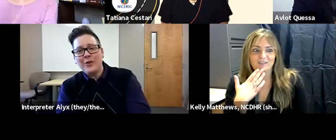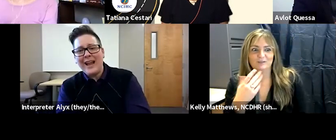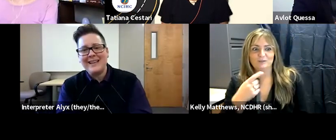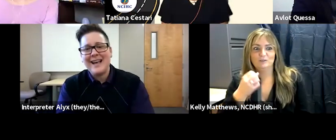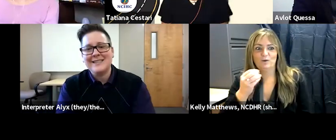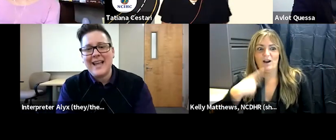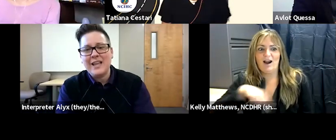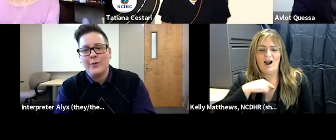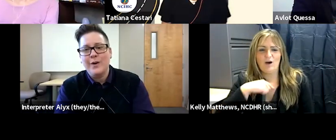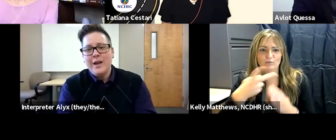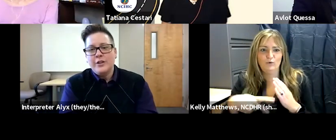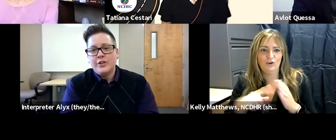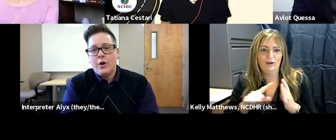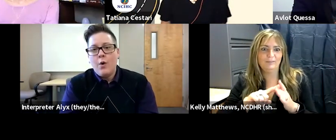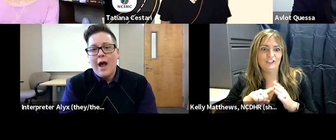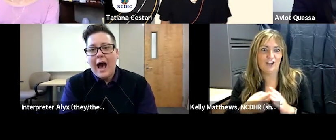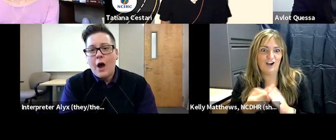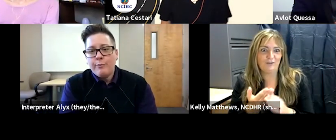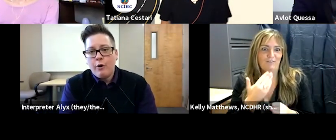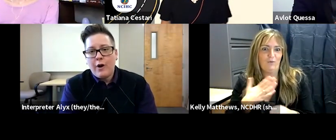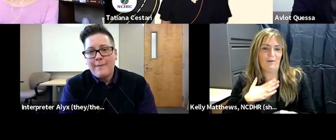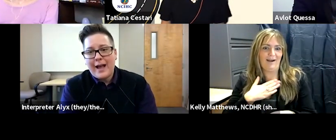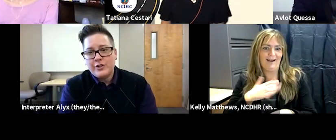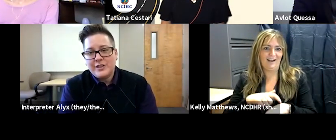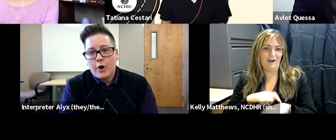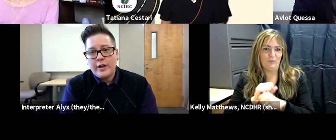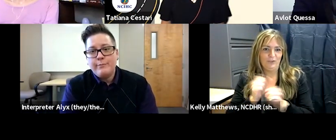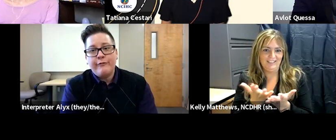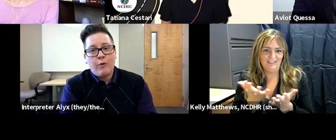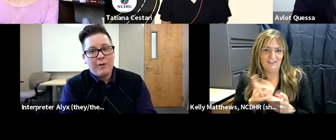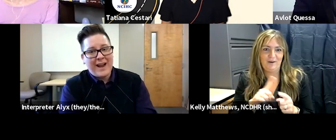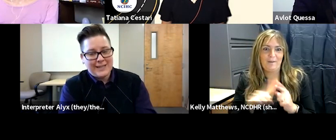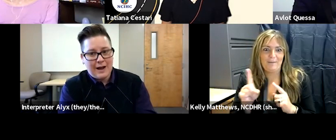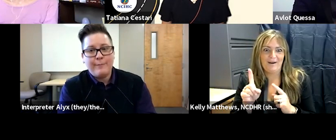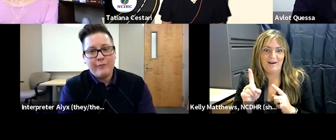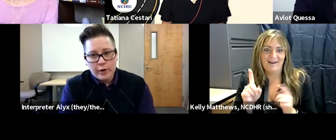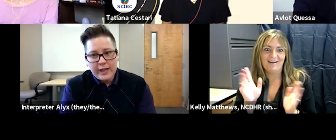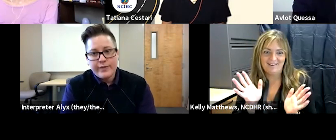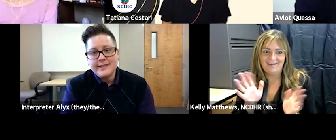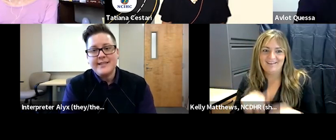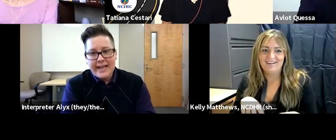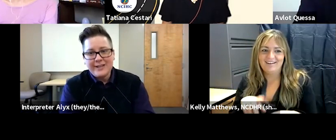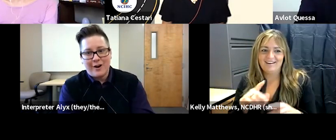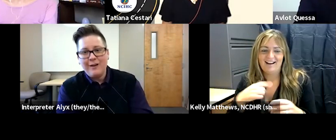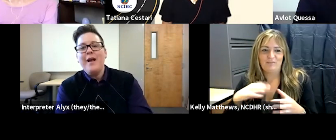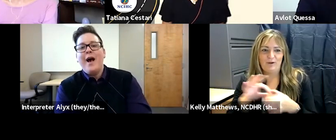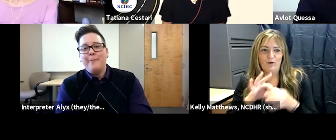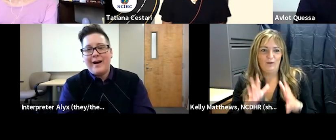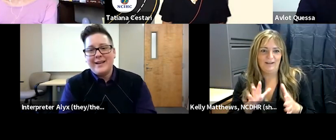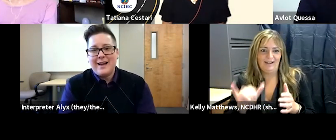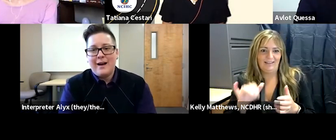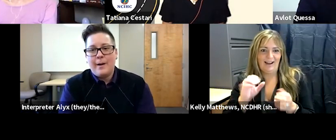great yes thank you so our program actually started before my time of working with ncdhr